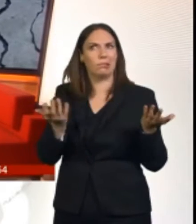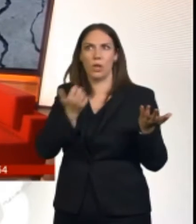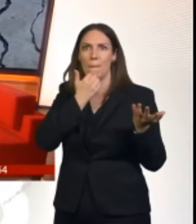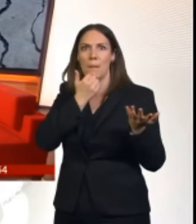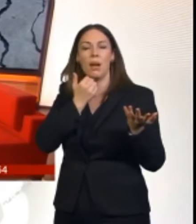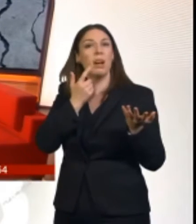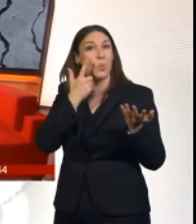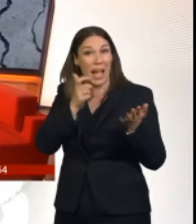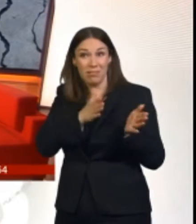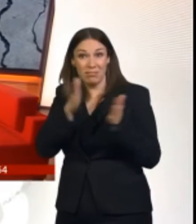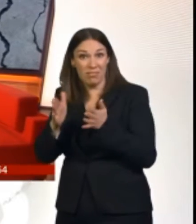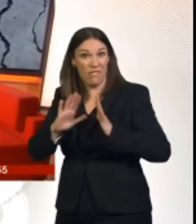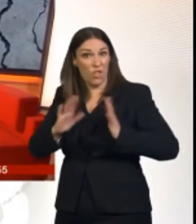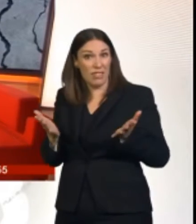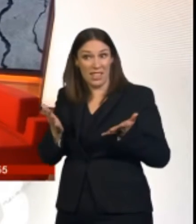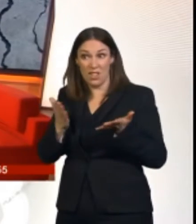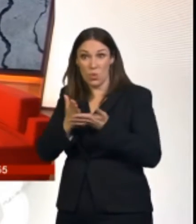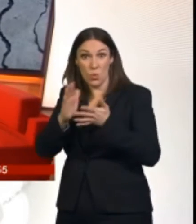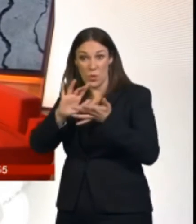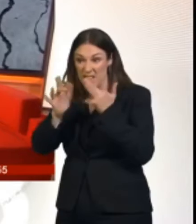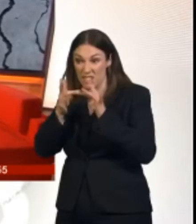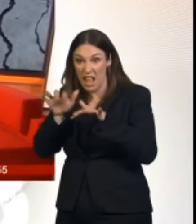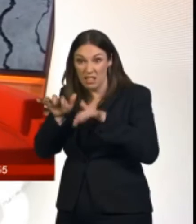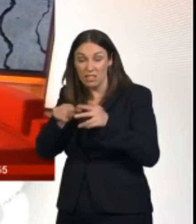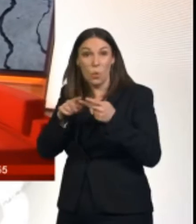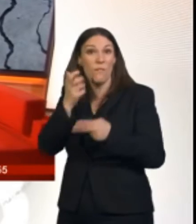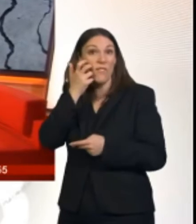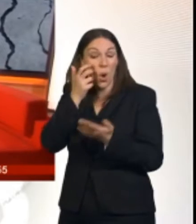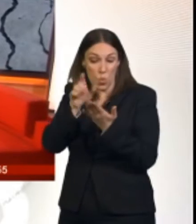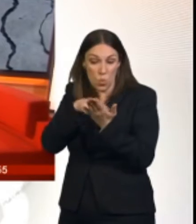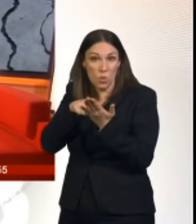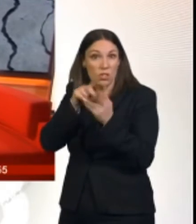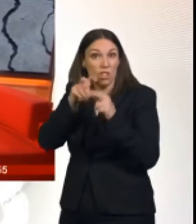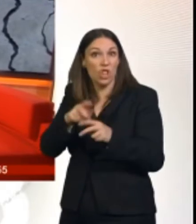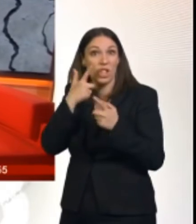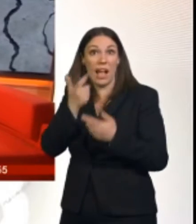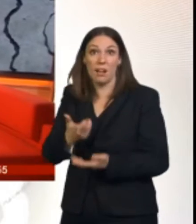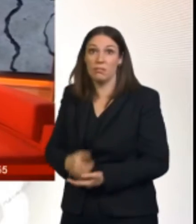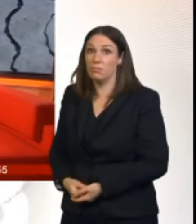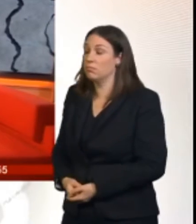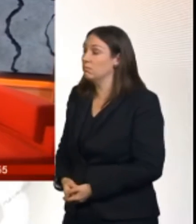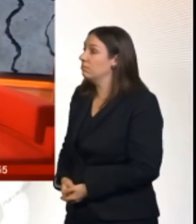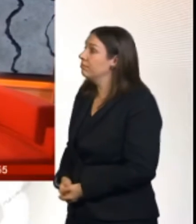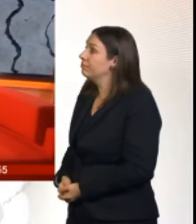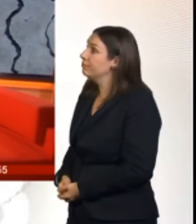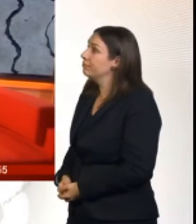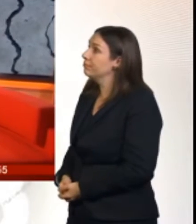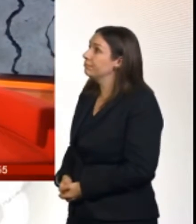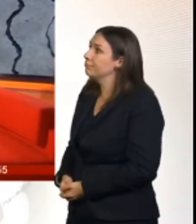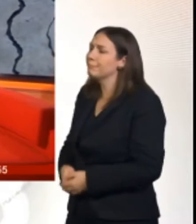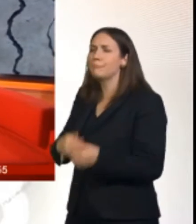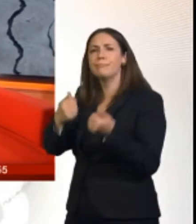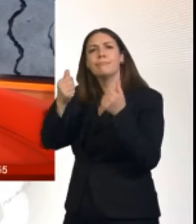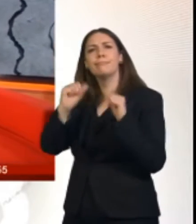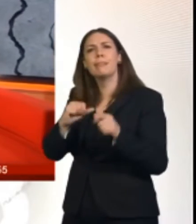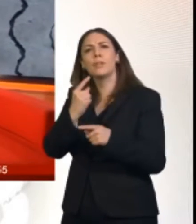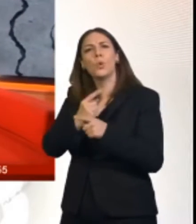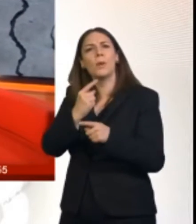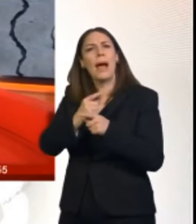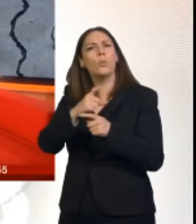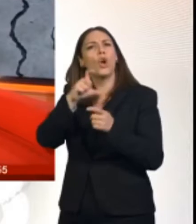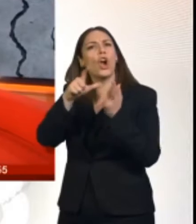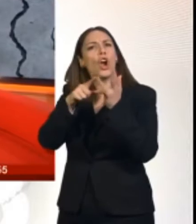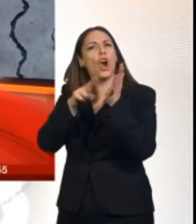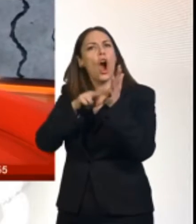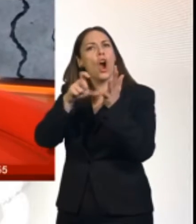said. Internet, whatever. Use your phone if you can. £7.55 now. Self-repairing concrete. If that existed,